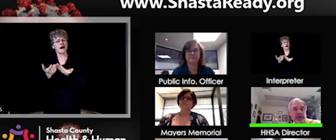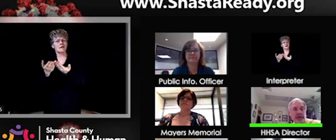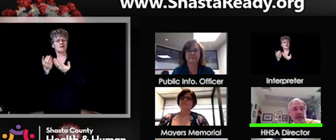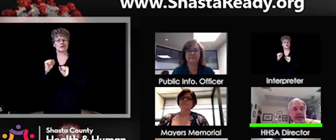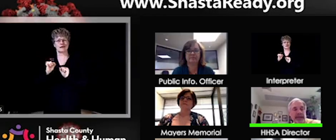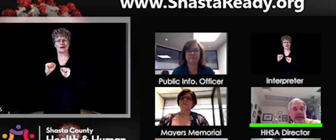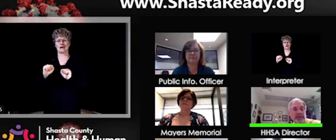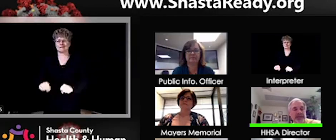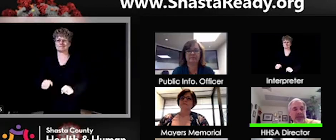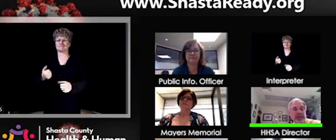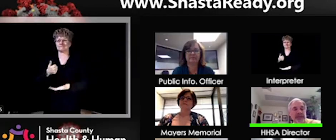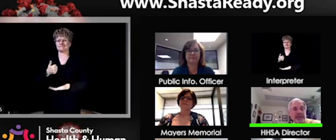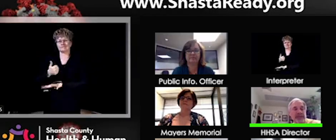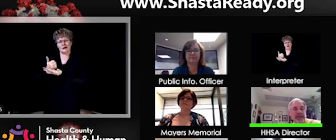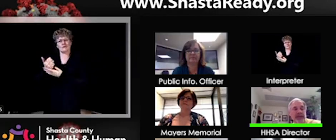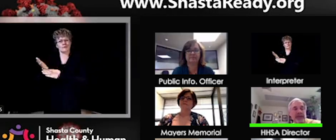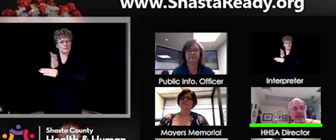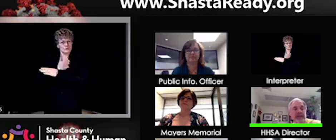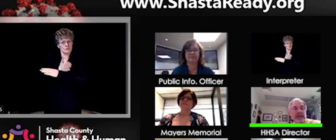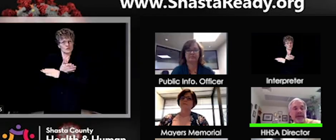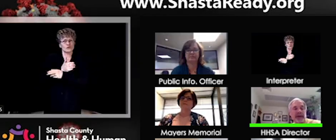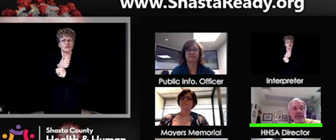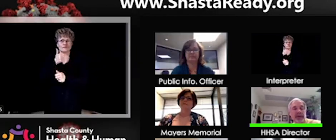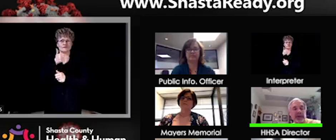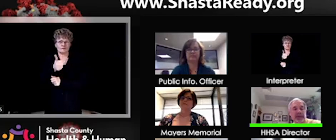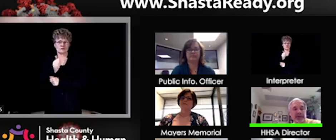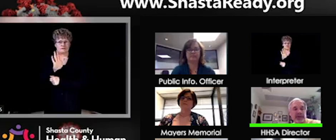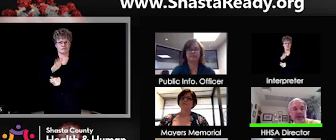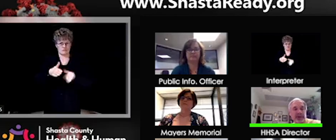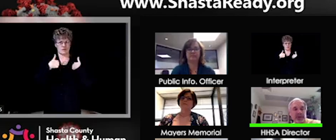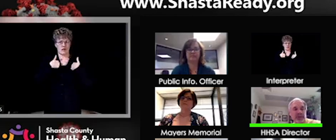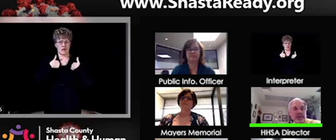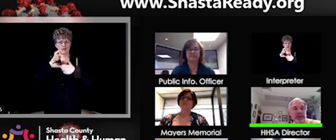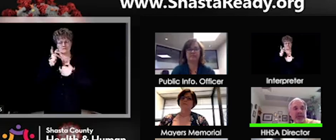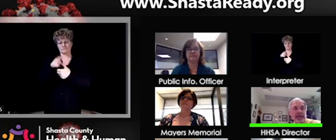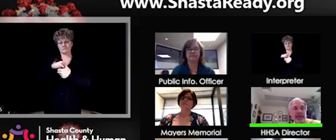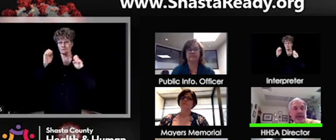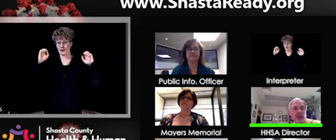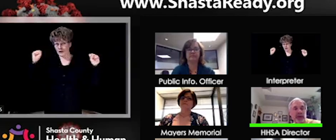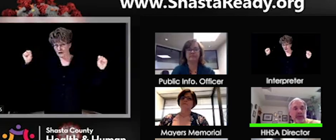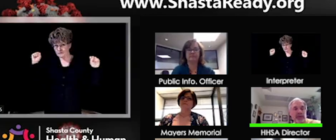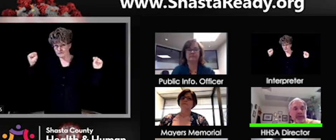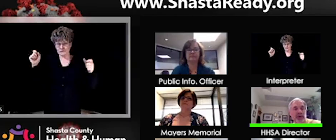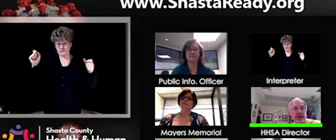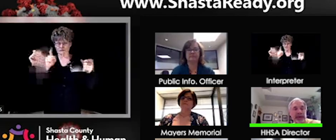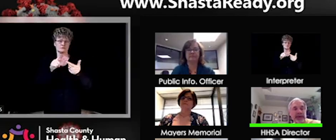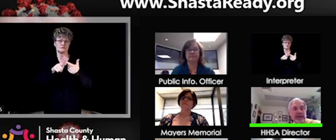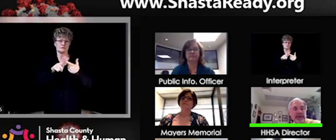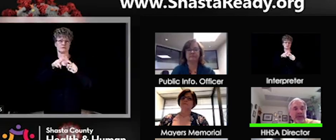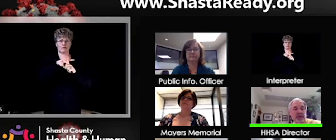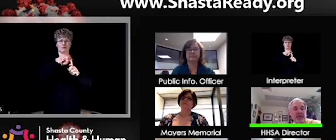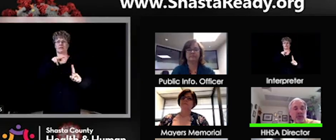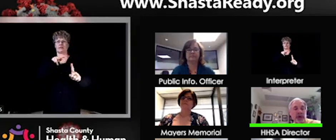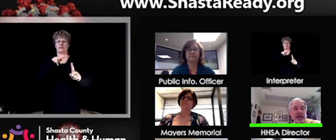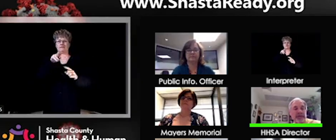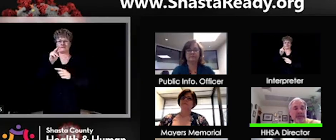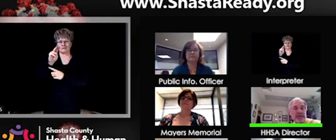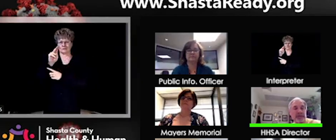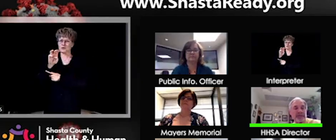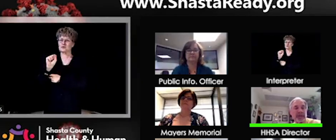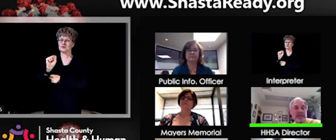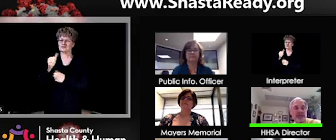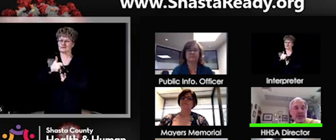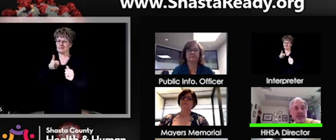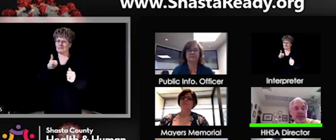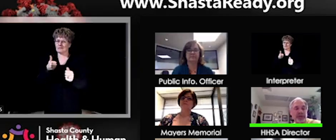for getting exercise and unplugging from the news. And one other thing I wanted to add is, you know, there is a